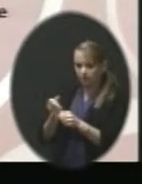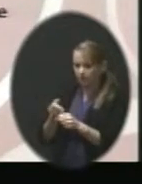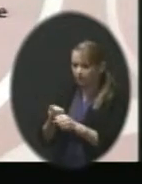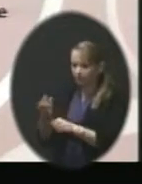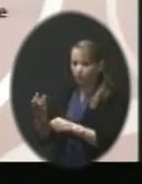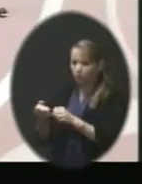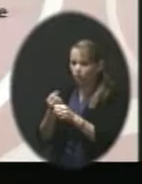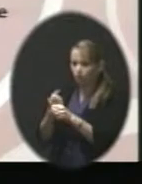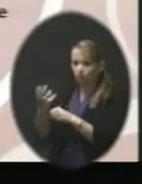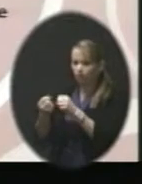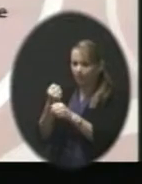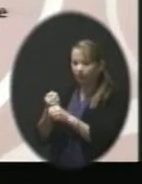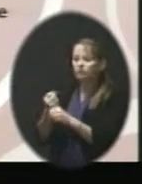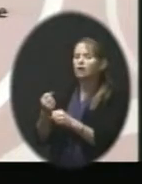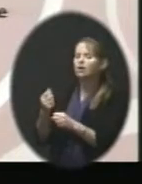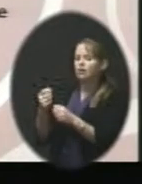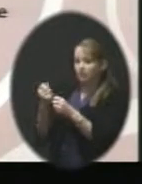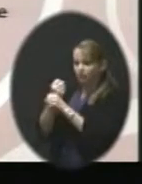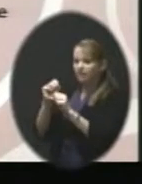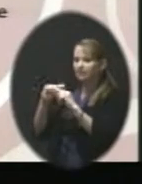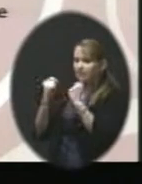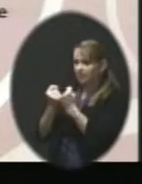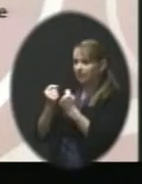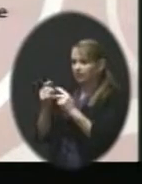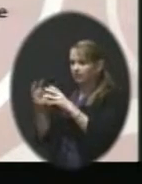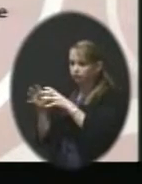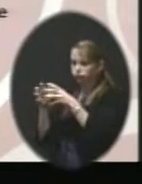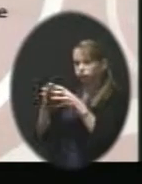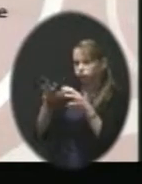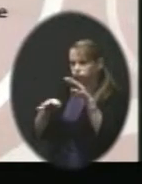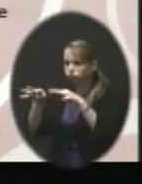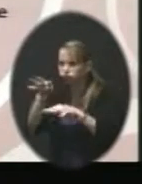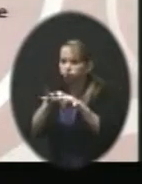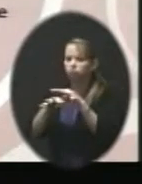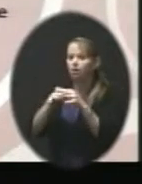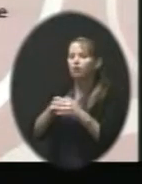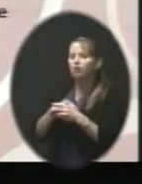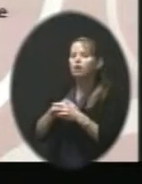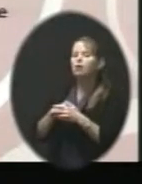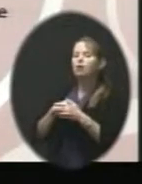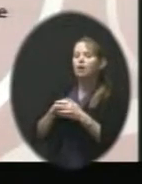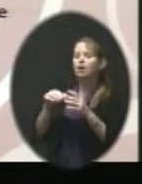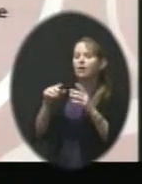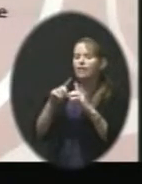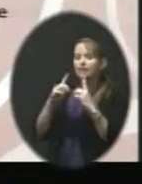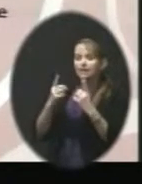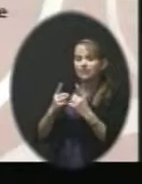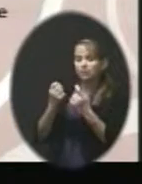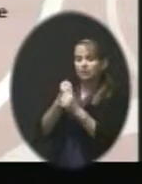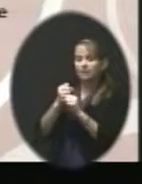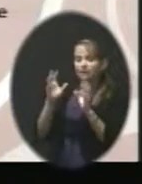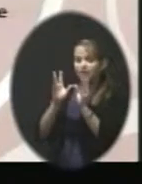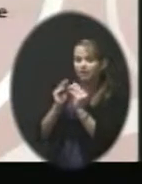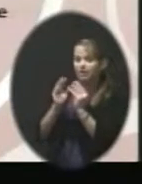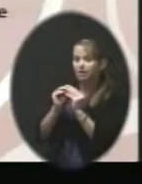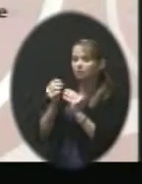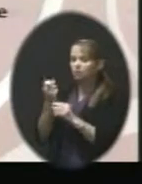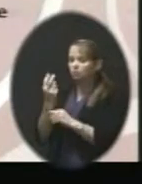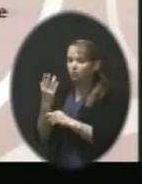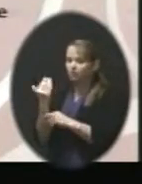We have a district safety committee. It's about 12 to 13 people from various areas in the district. They come together